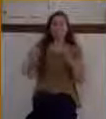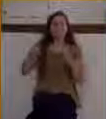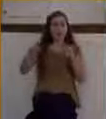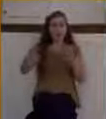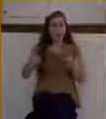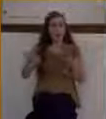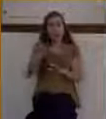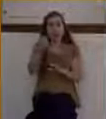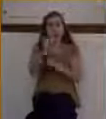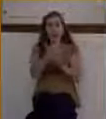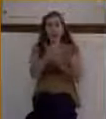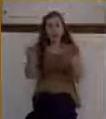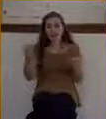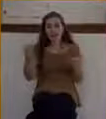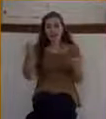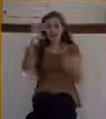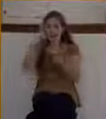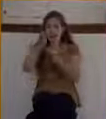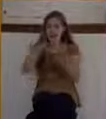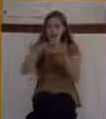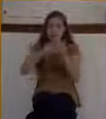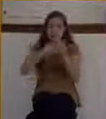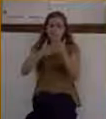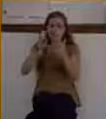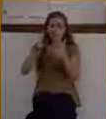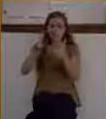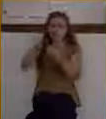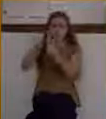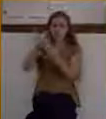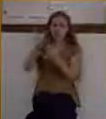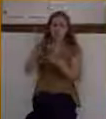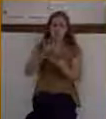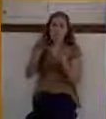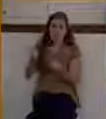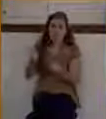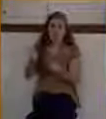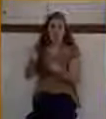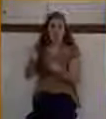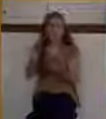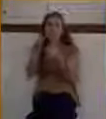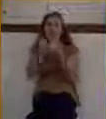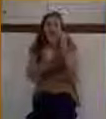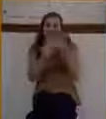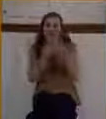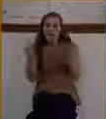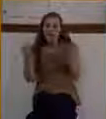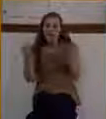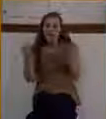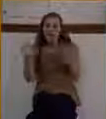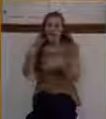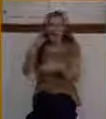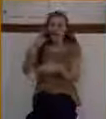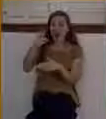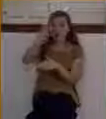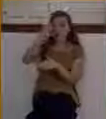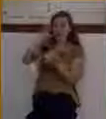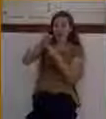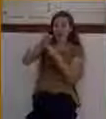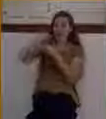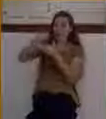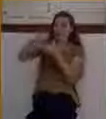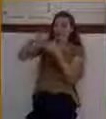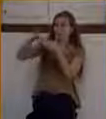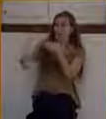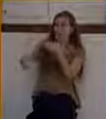is bold in its request. But here's the last lesson I want you to see. Faith results in the mercy of God on our behalf. Look at verse 52. And Jesus